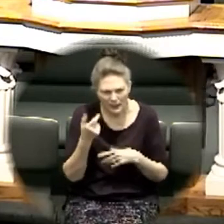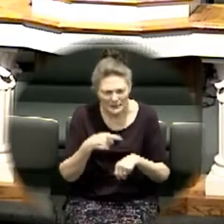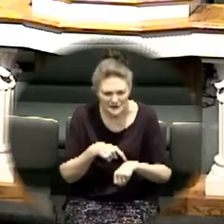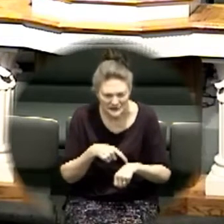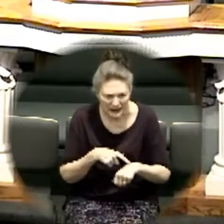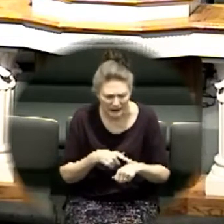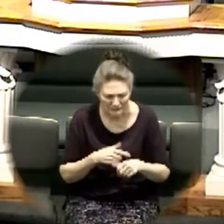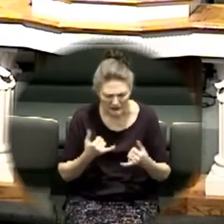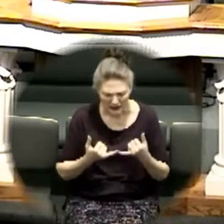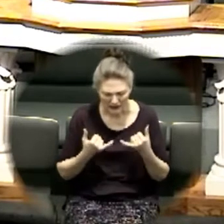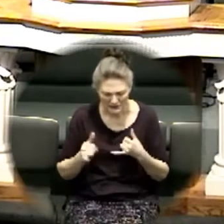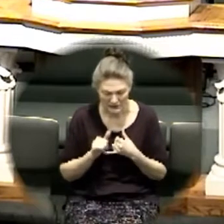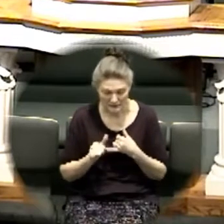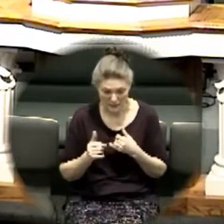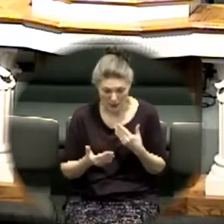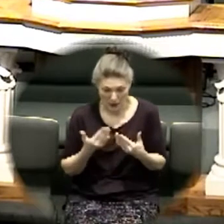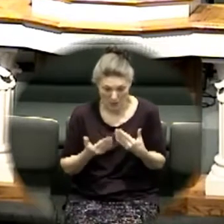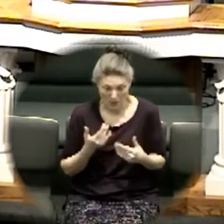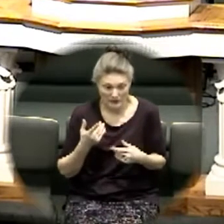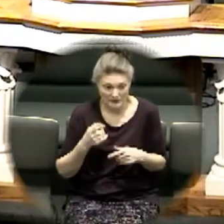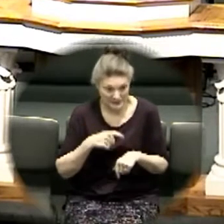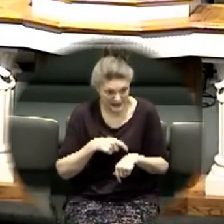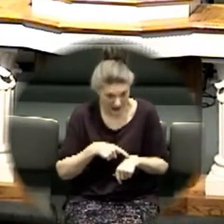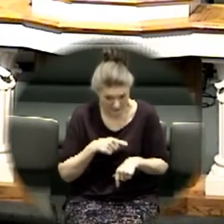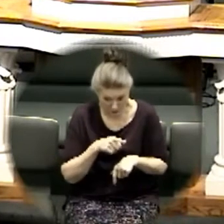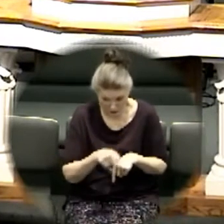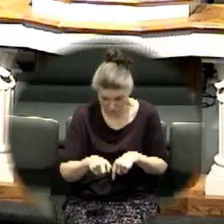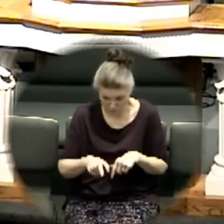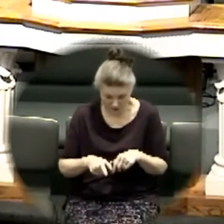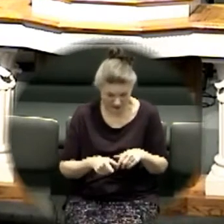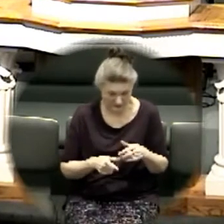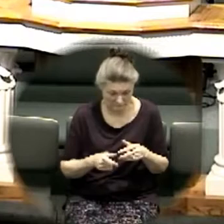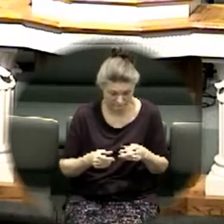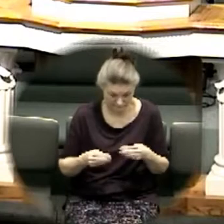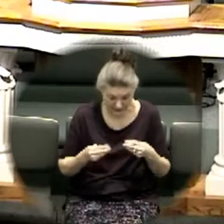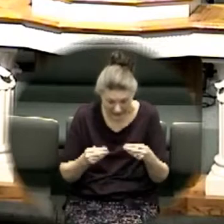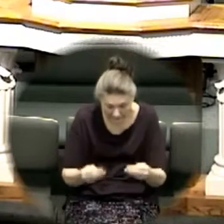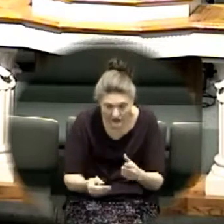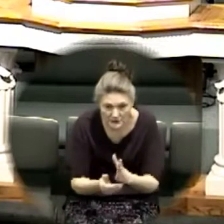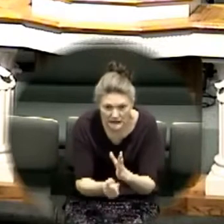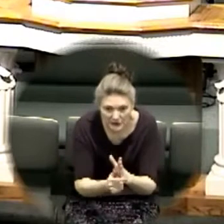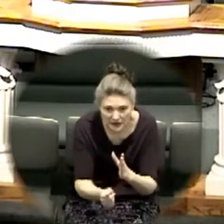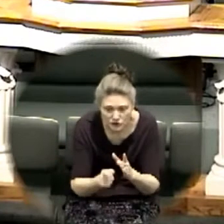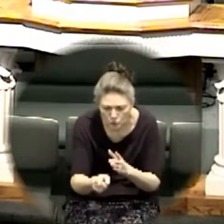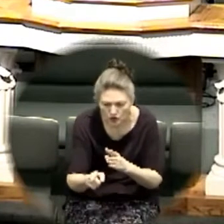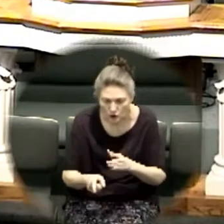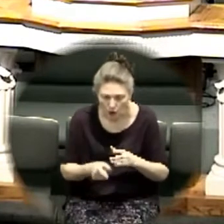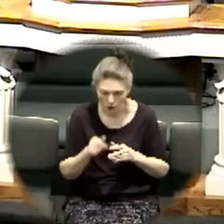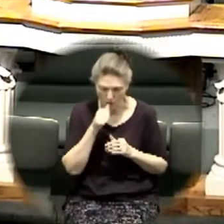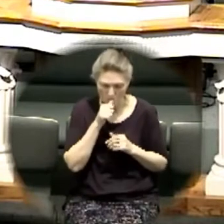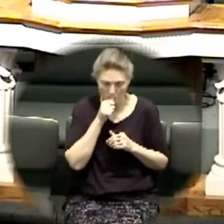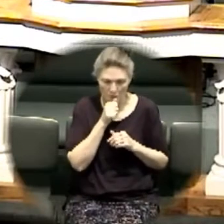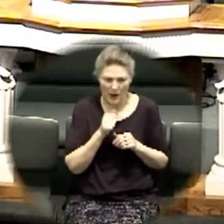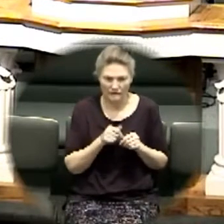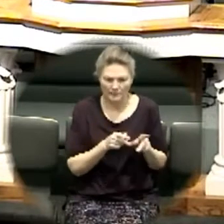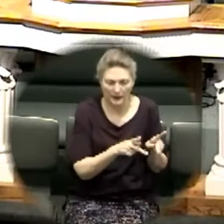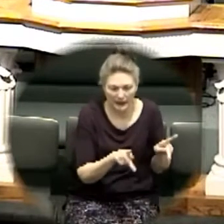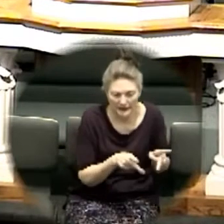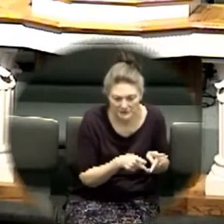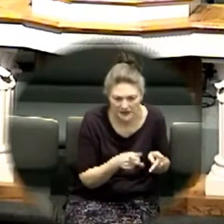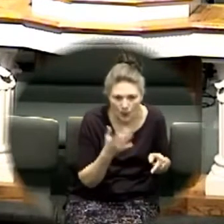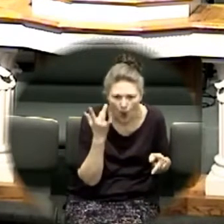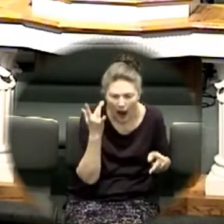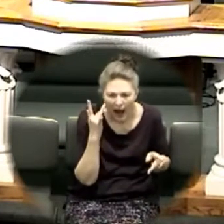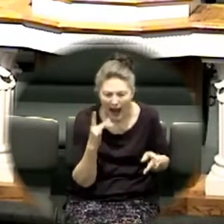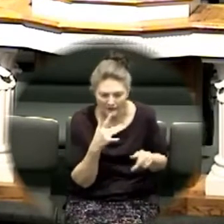it's almost time it's almost time you've been equipped now you need to go into your private cocoon because i have some